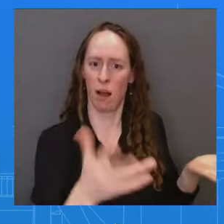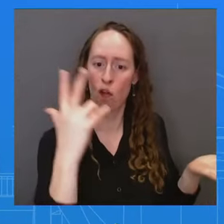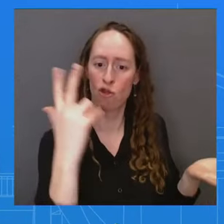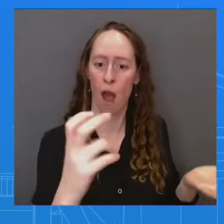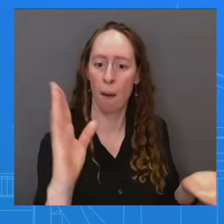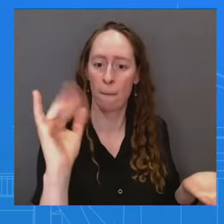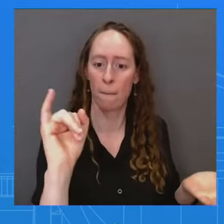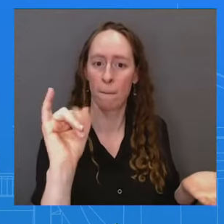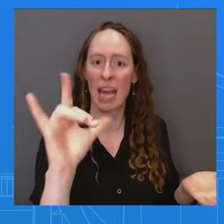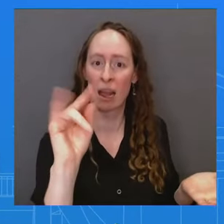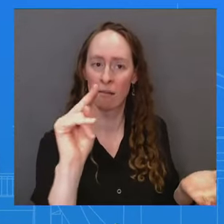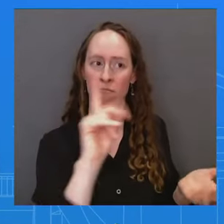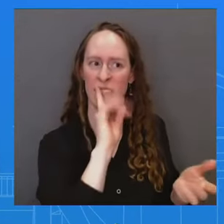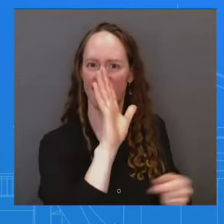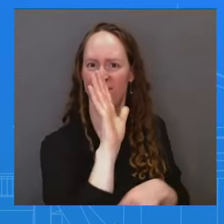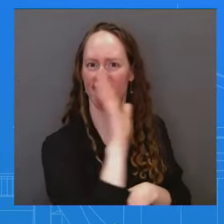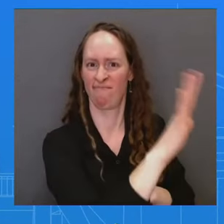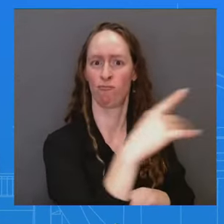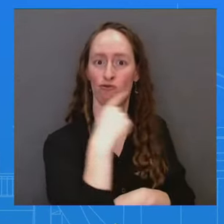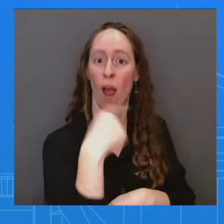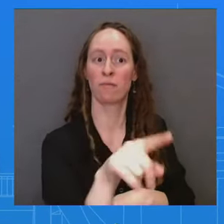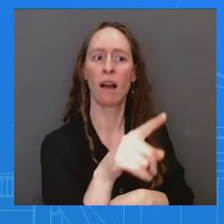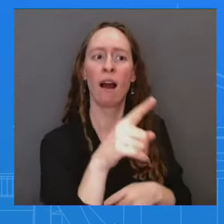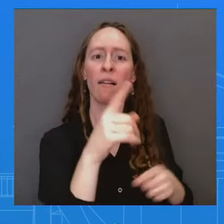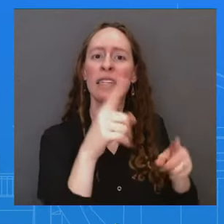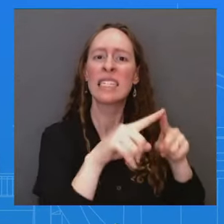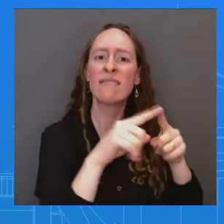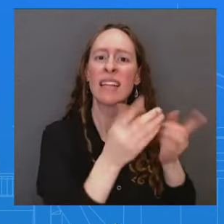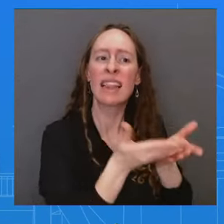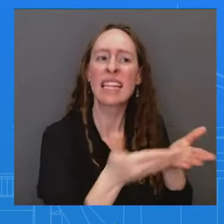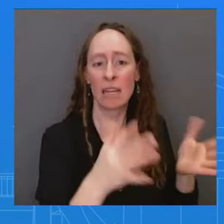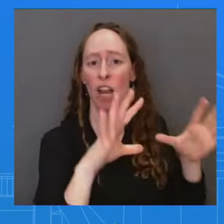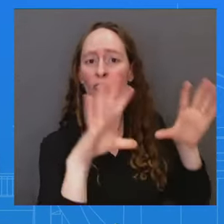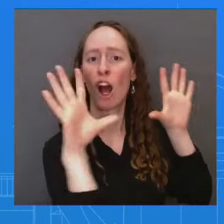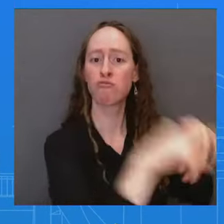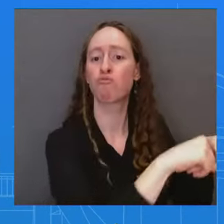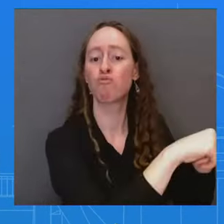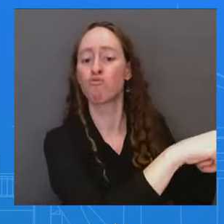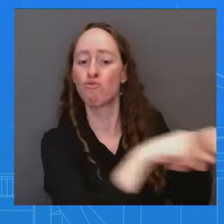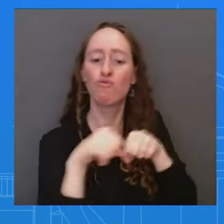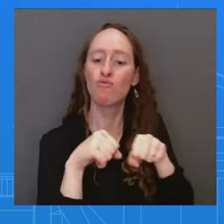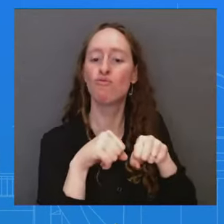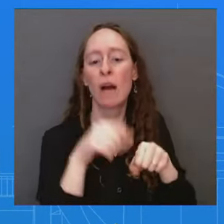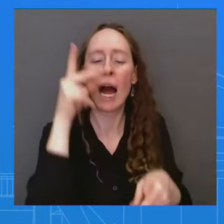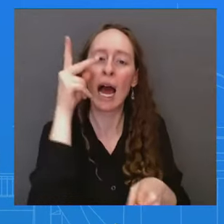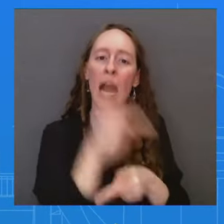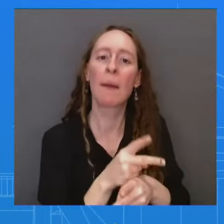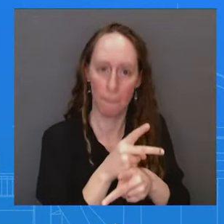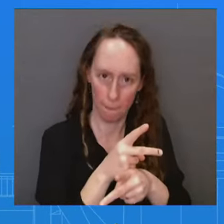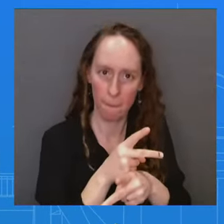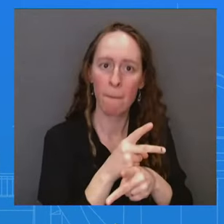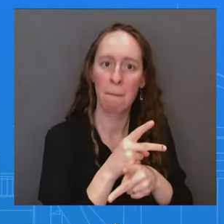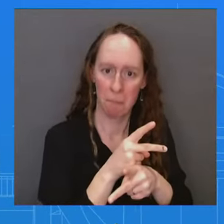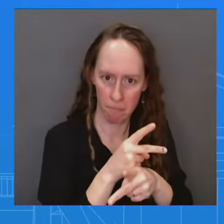the White House sent a note to Congress supporting similar such a legislation about